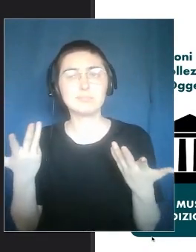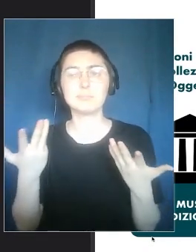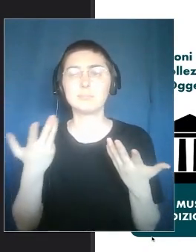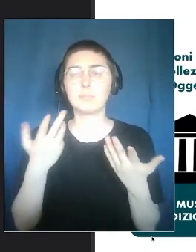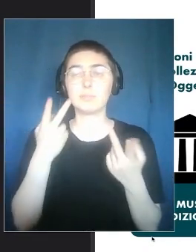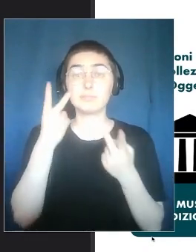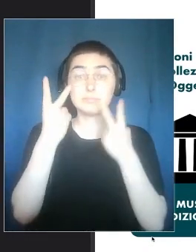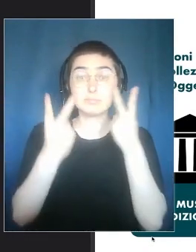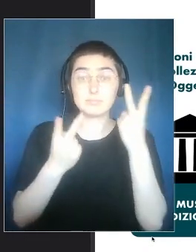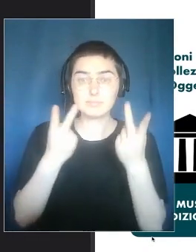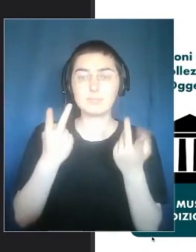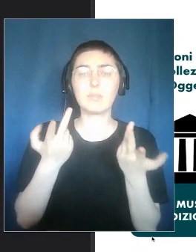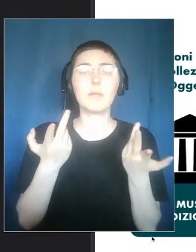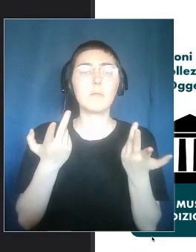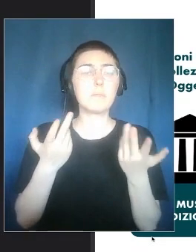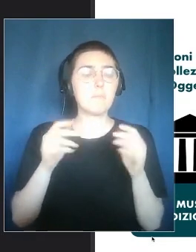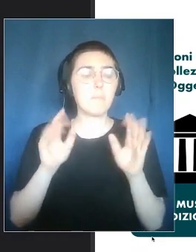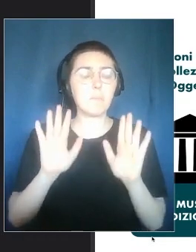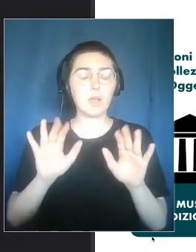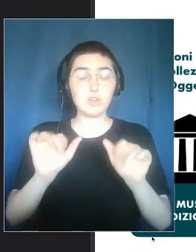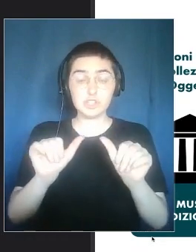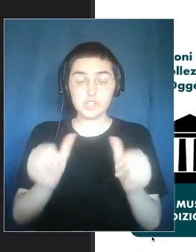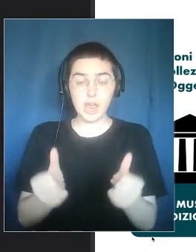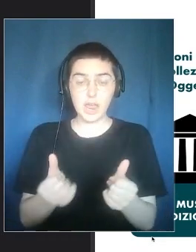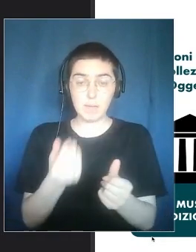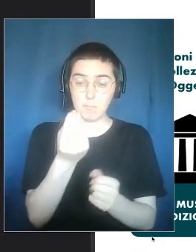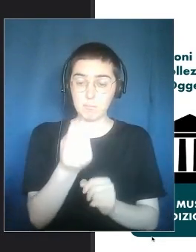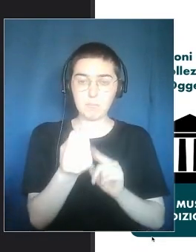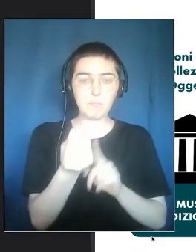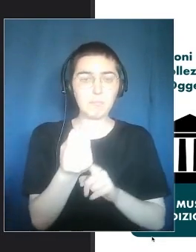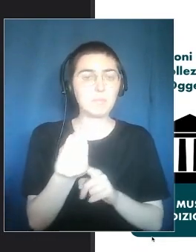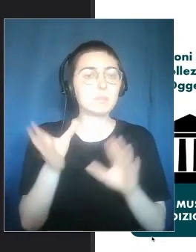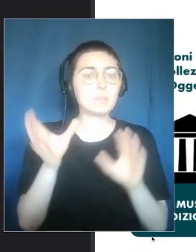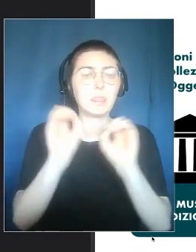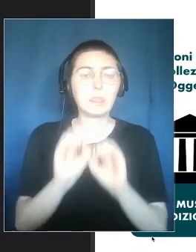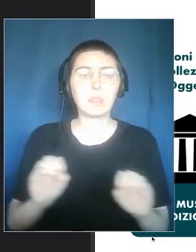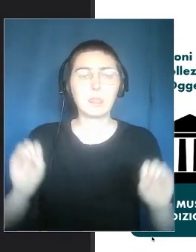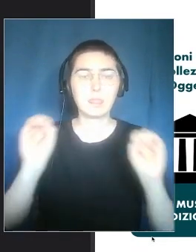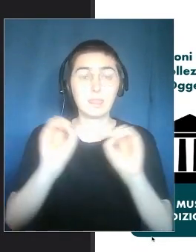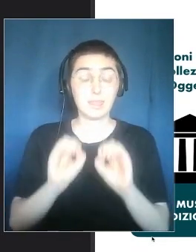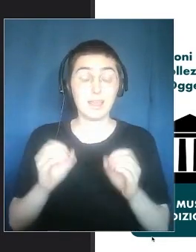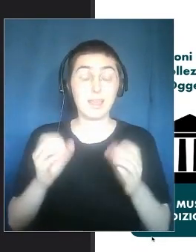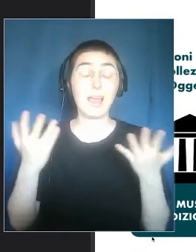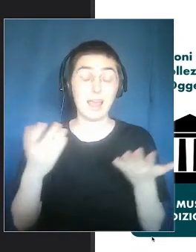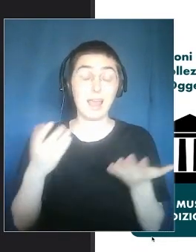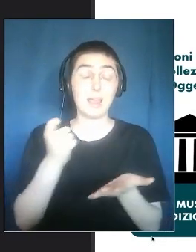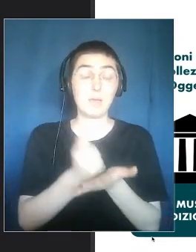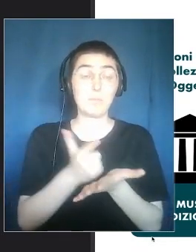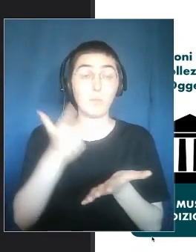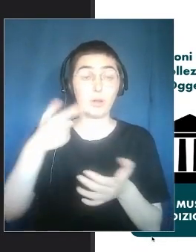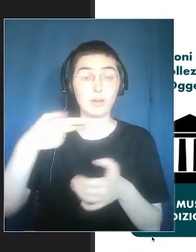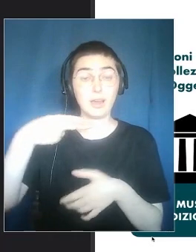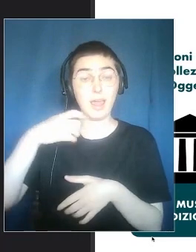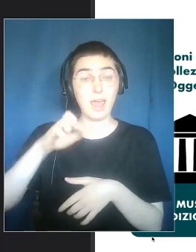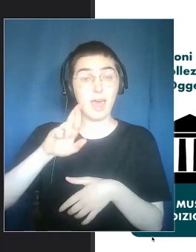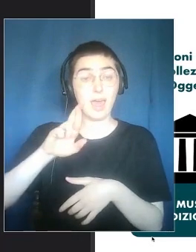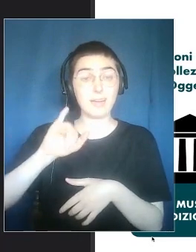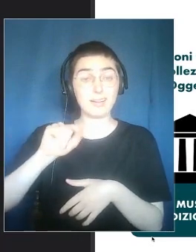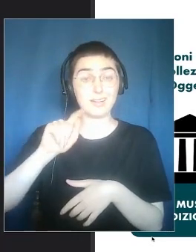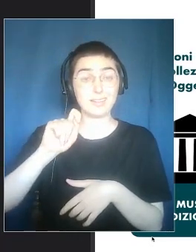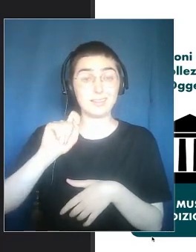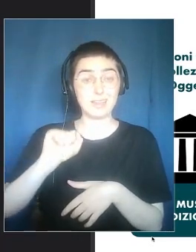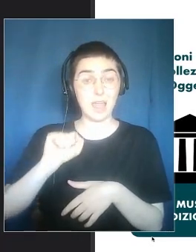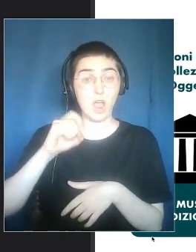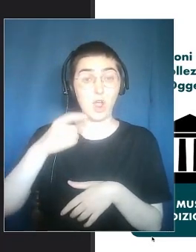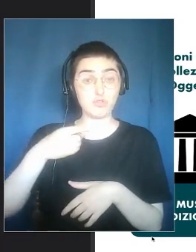tangible assets. These are not tangible assets. Because today the heritage. Today the heritage